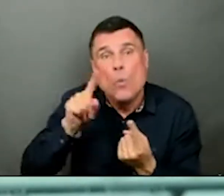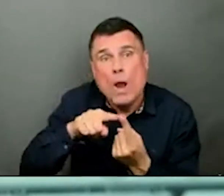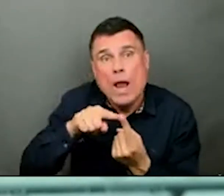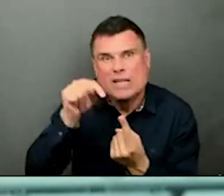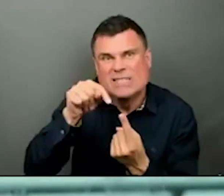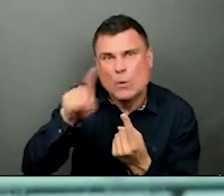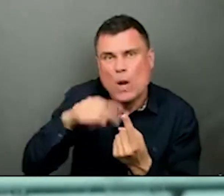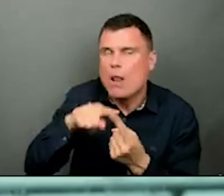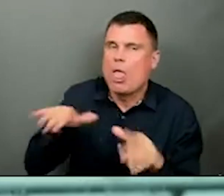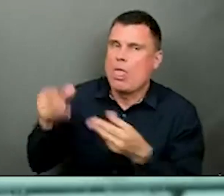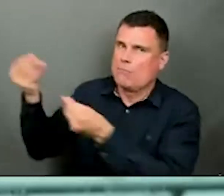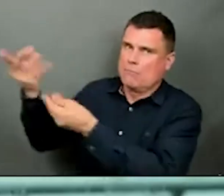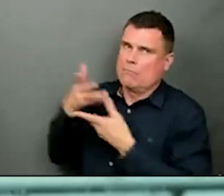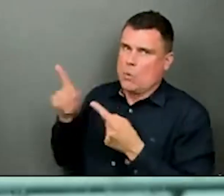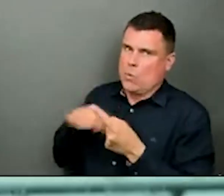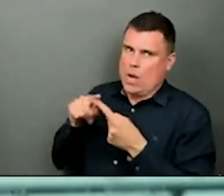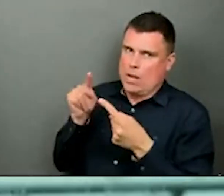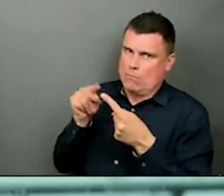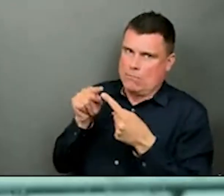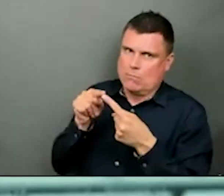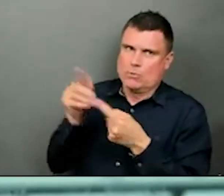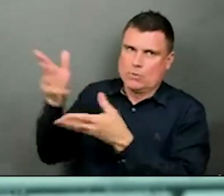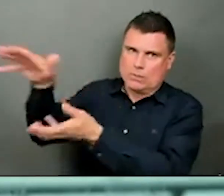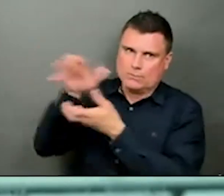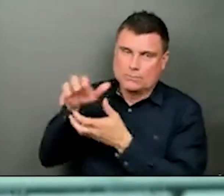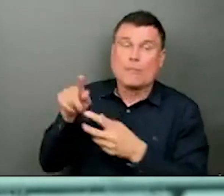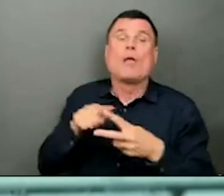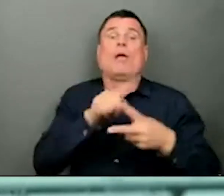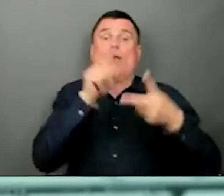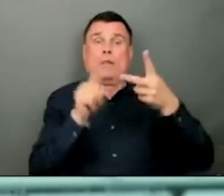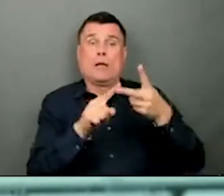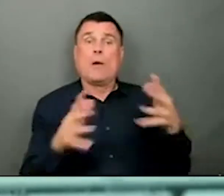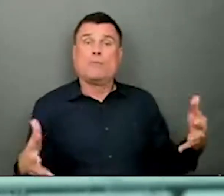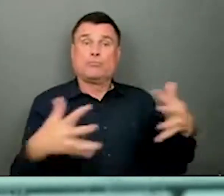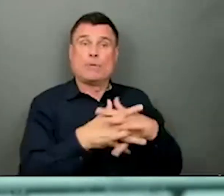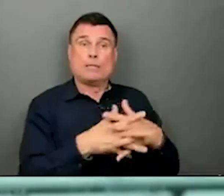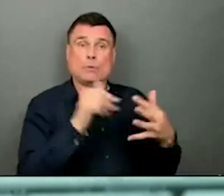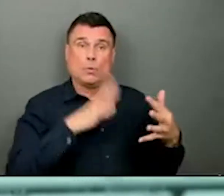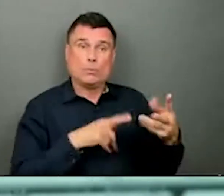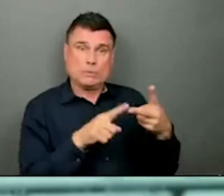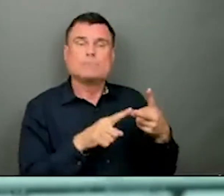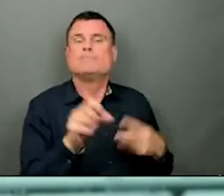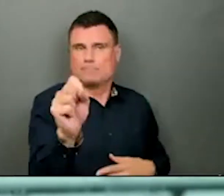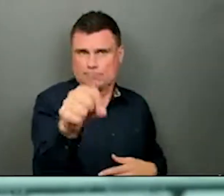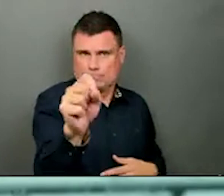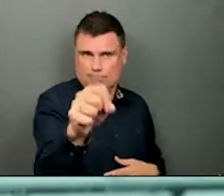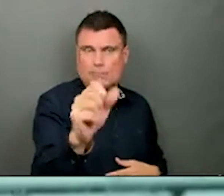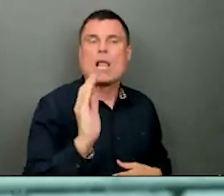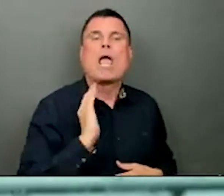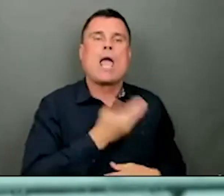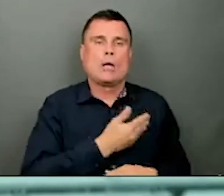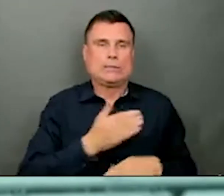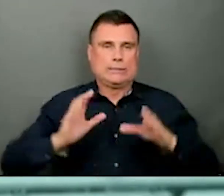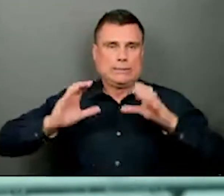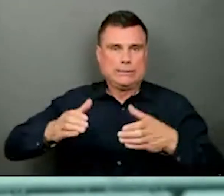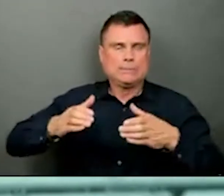we have been reviewing with the BC immunization committee and our public health team, we've been reviewing the data with our